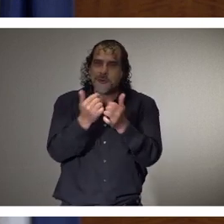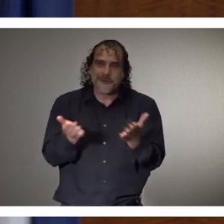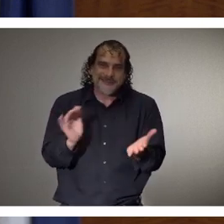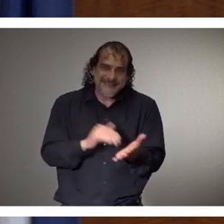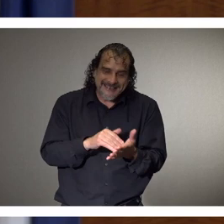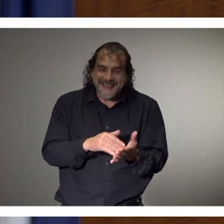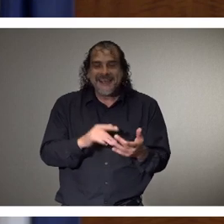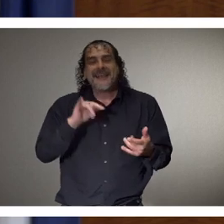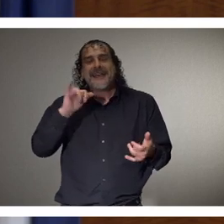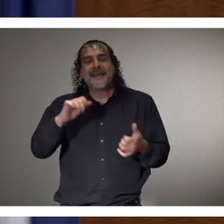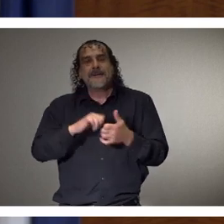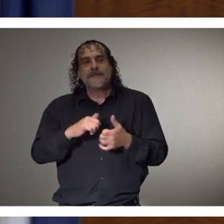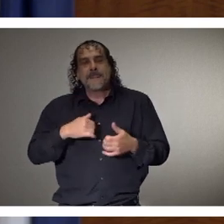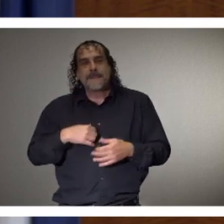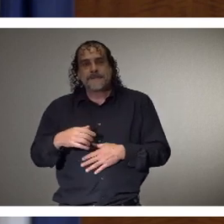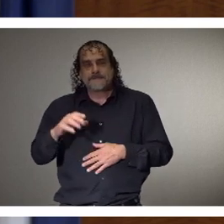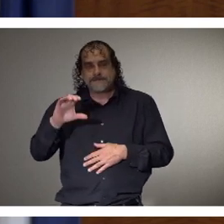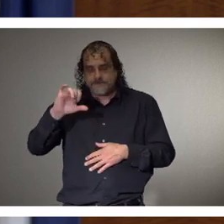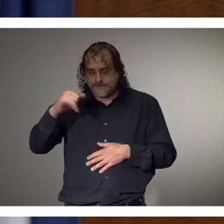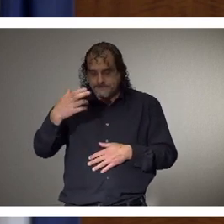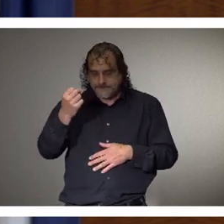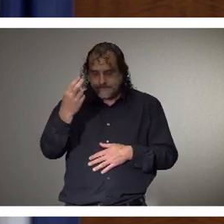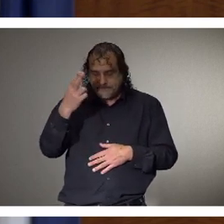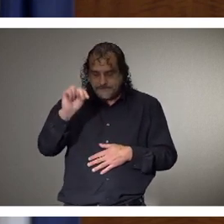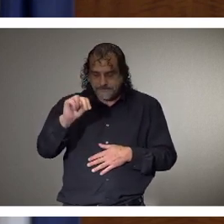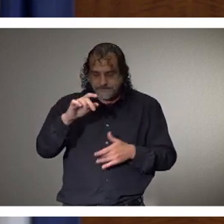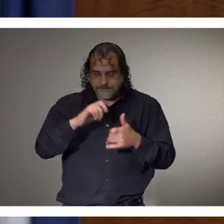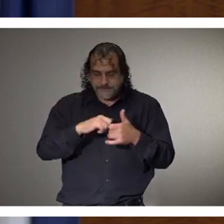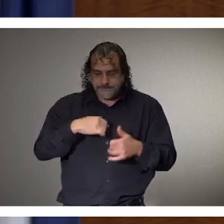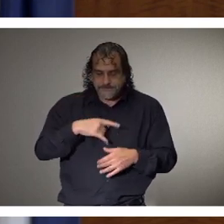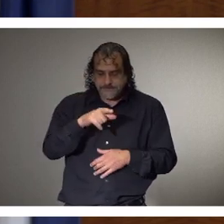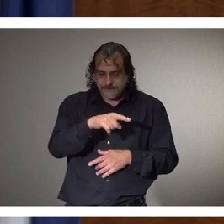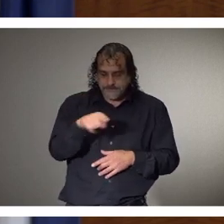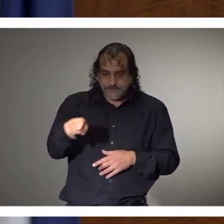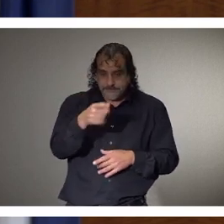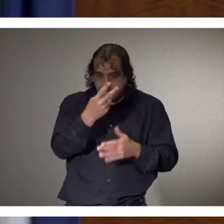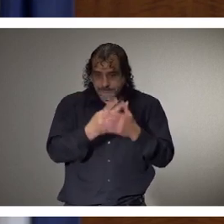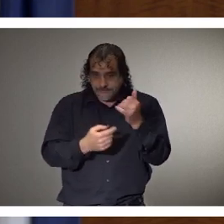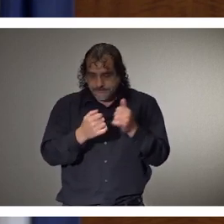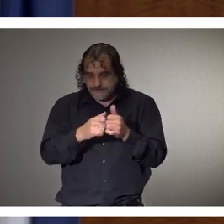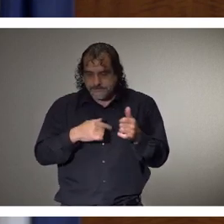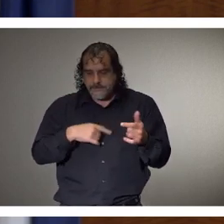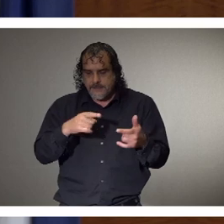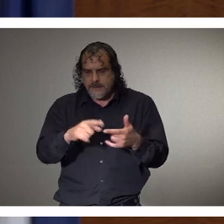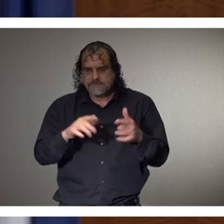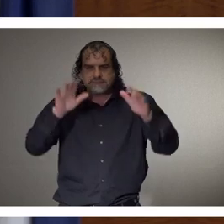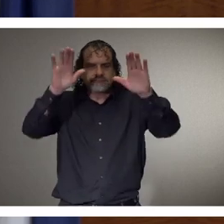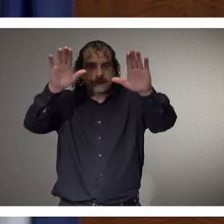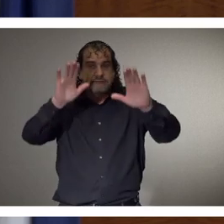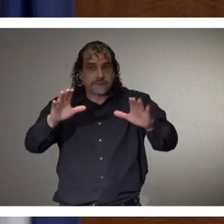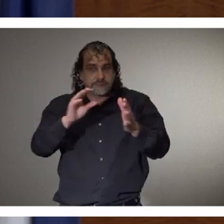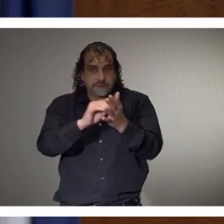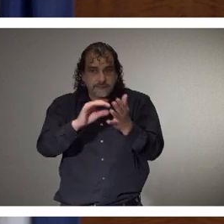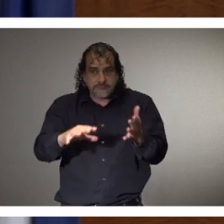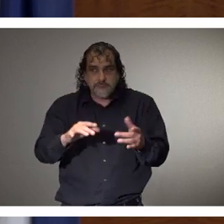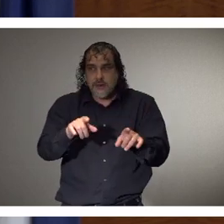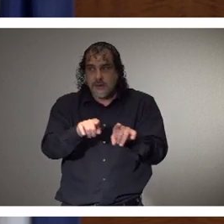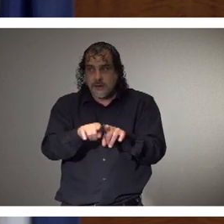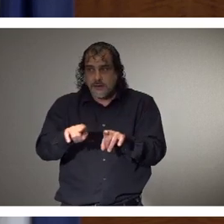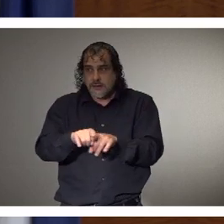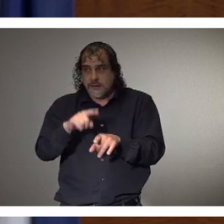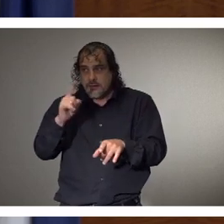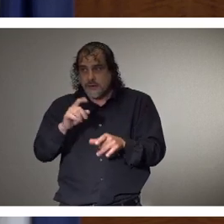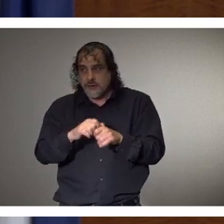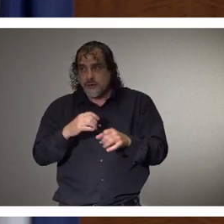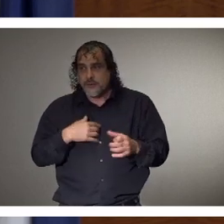Sean Pitney Swain and Kendall Coleman are both from Oxford. Their teacher says they are two amazing students who also always